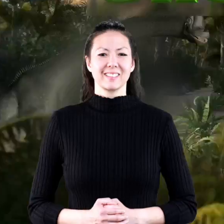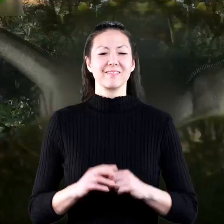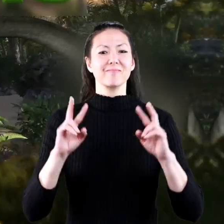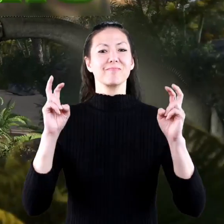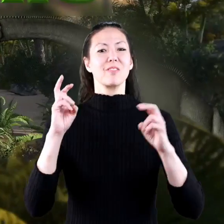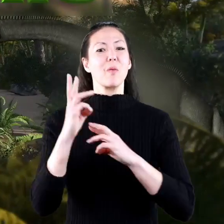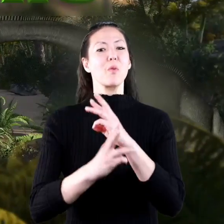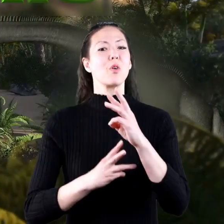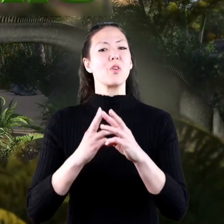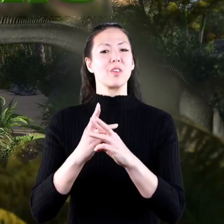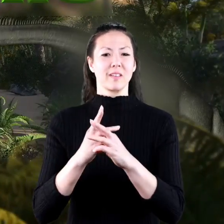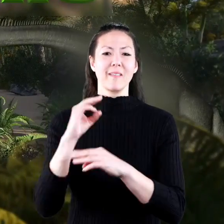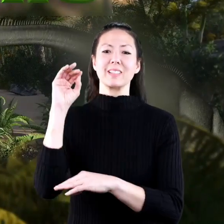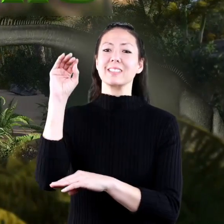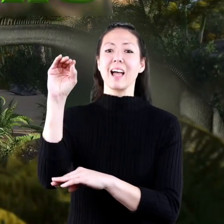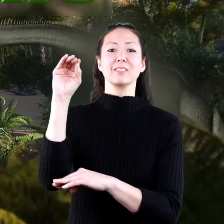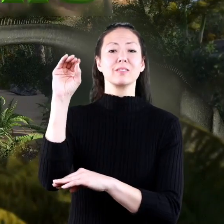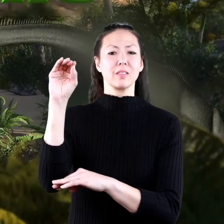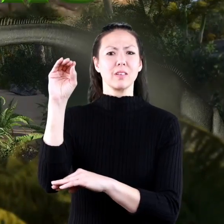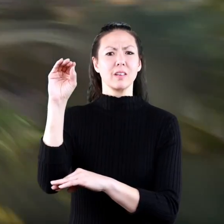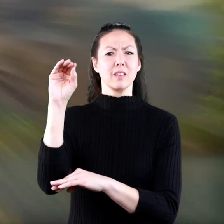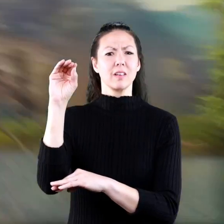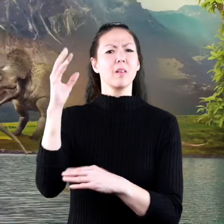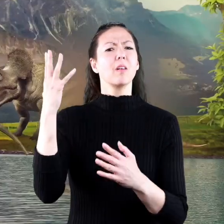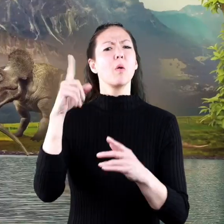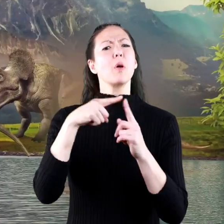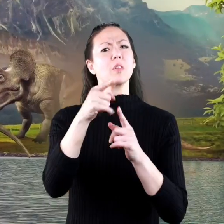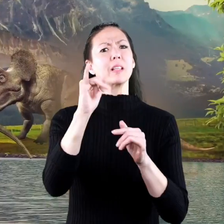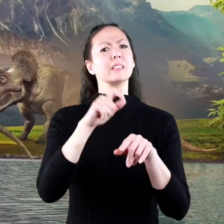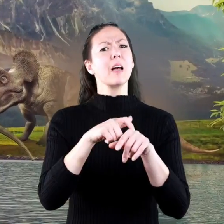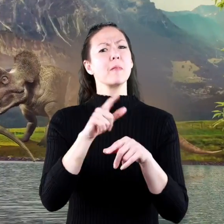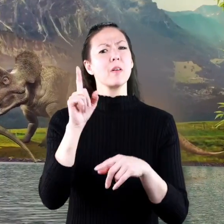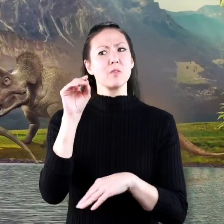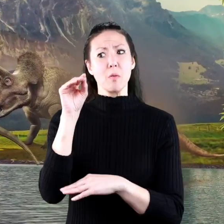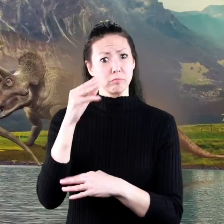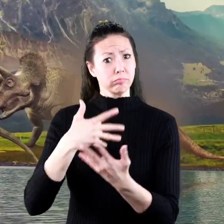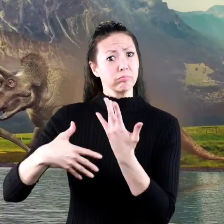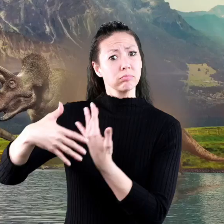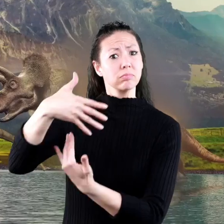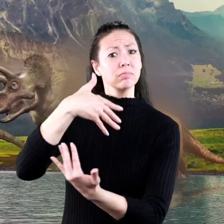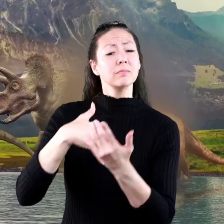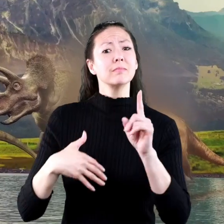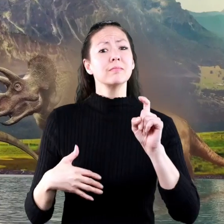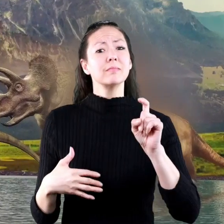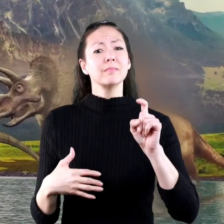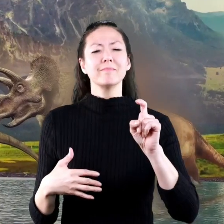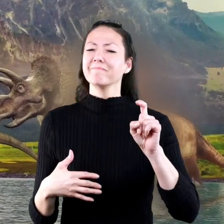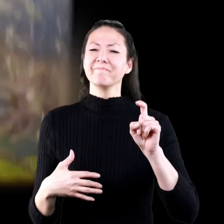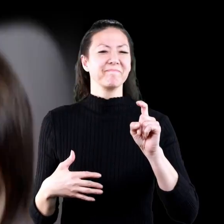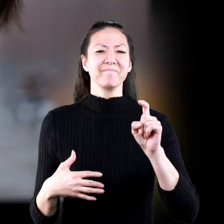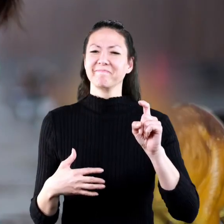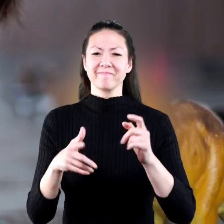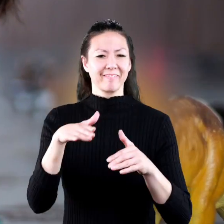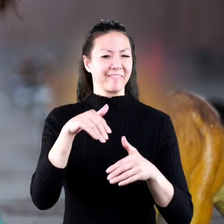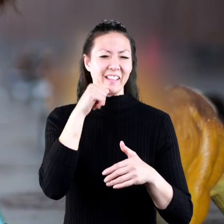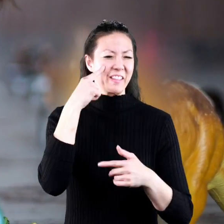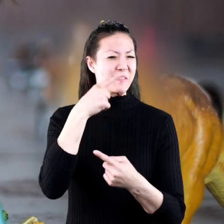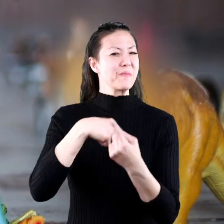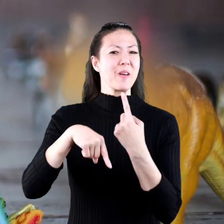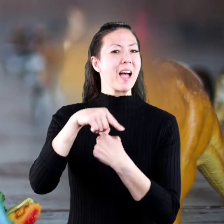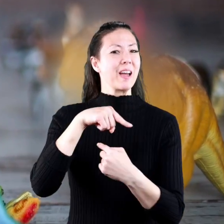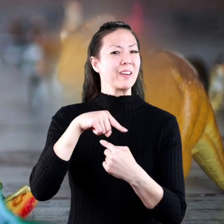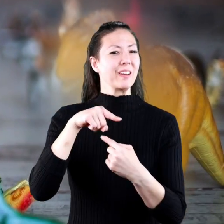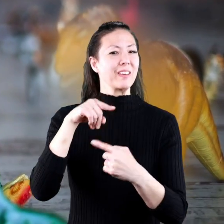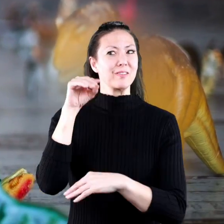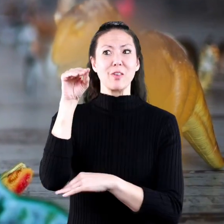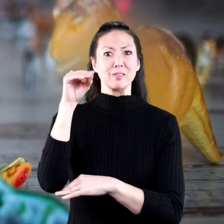the world of dinosaurs where were you when dinosaurs roamed the earth i don't think you